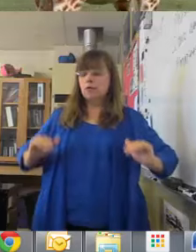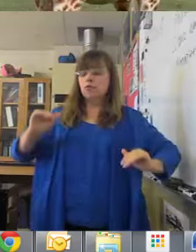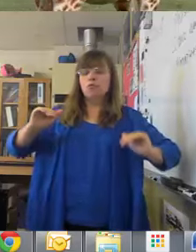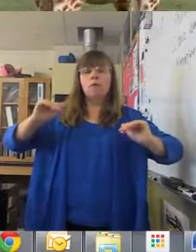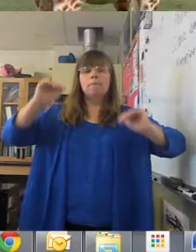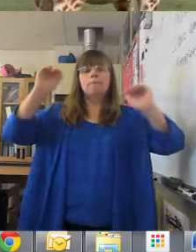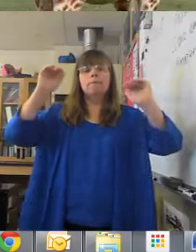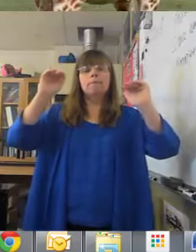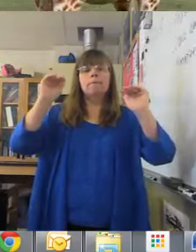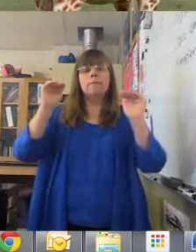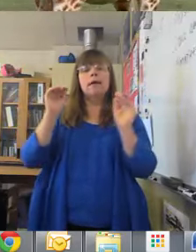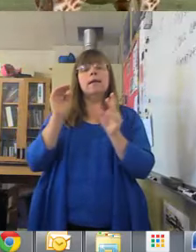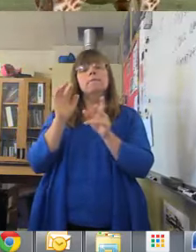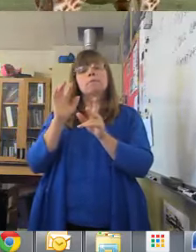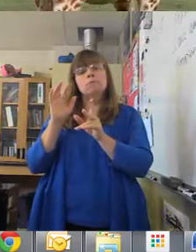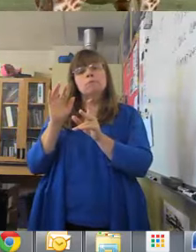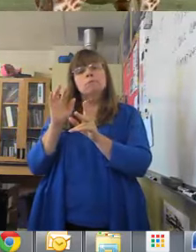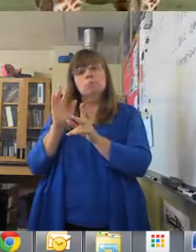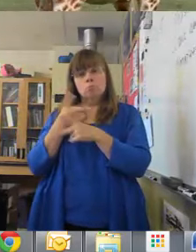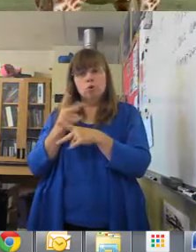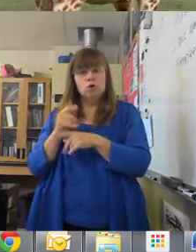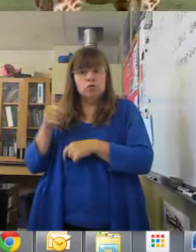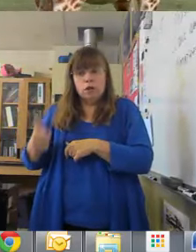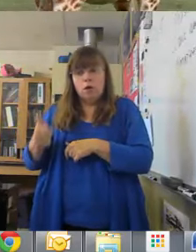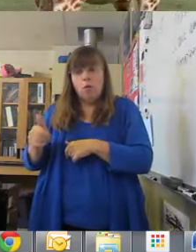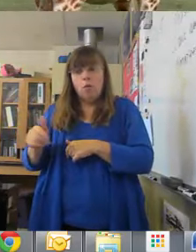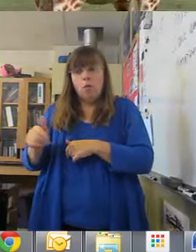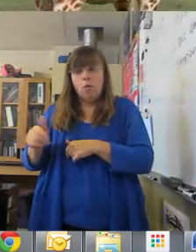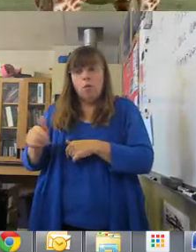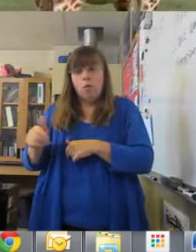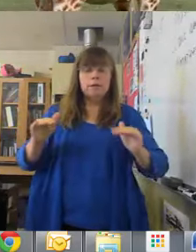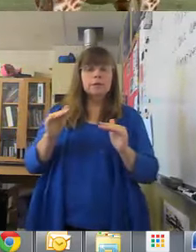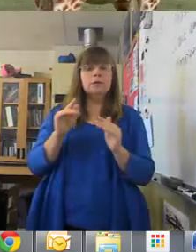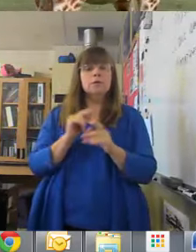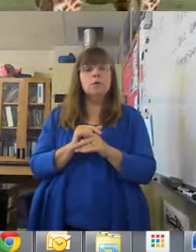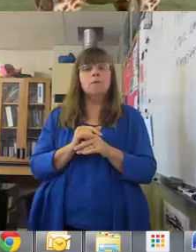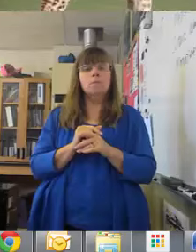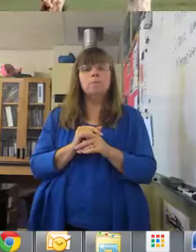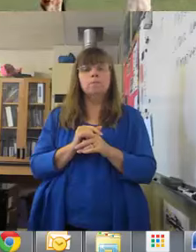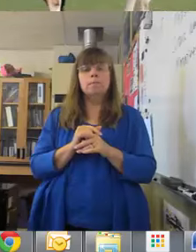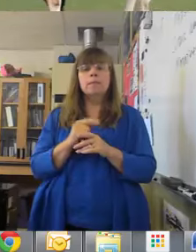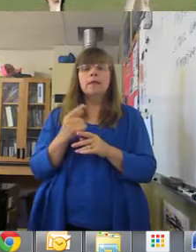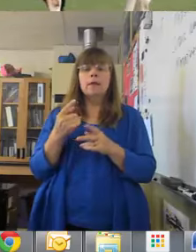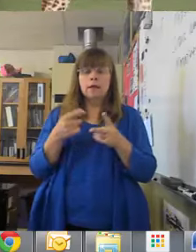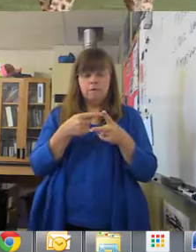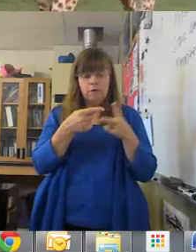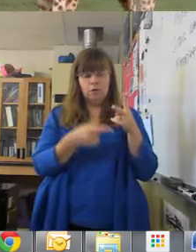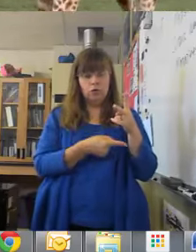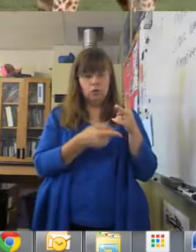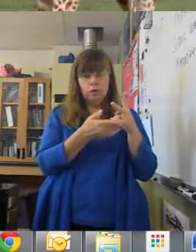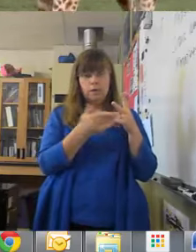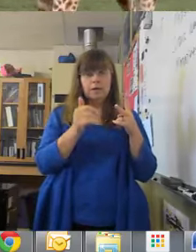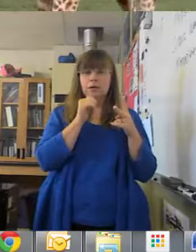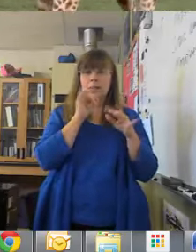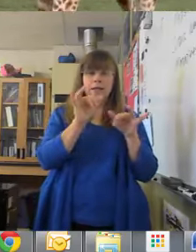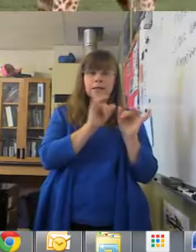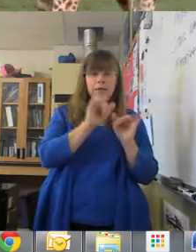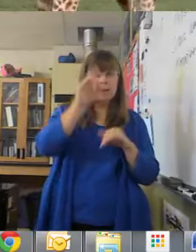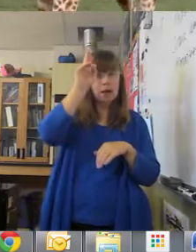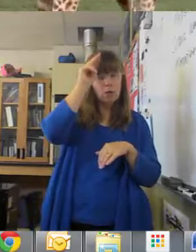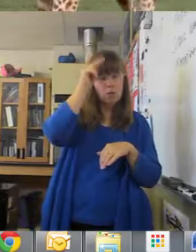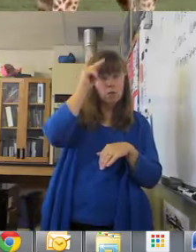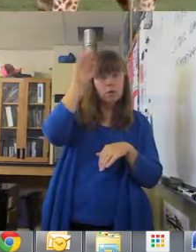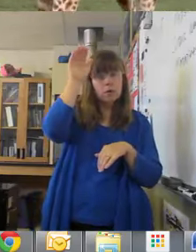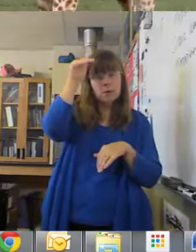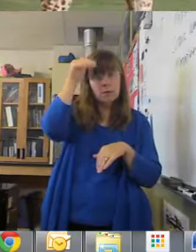and produce their own babies. That's fertile offspring. If you have two species that are not the same, like a horse and a